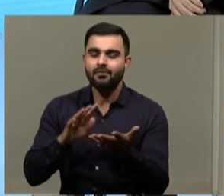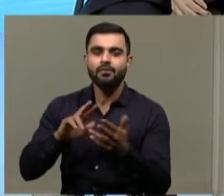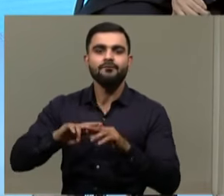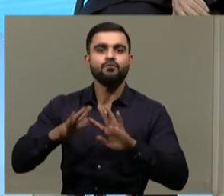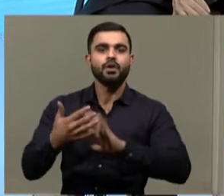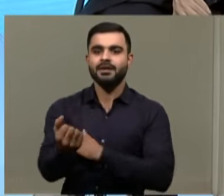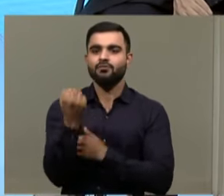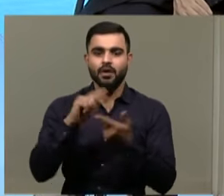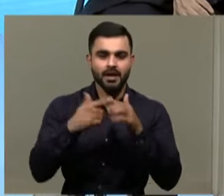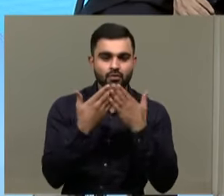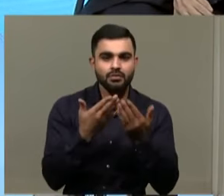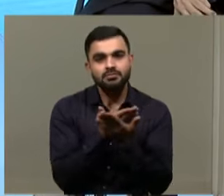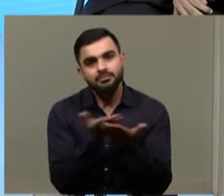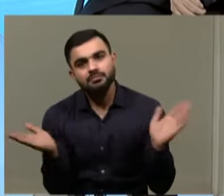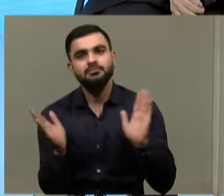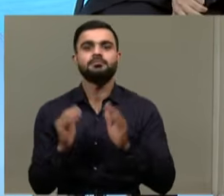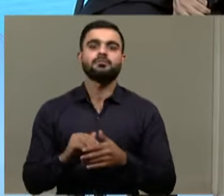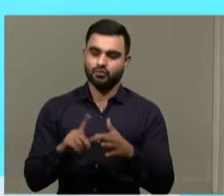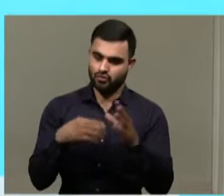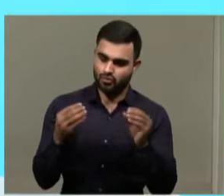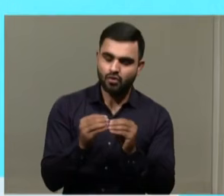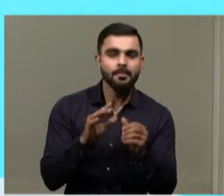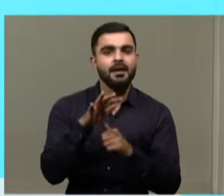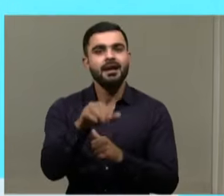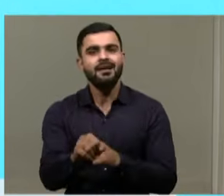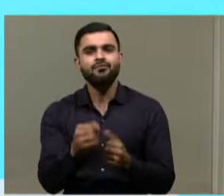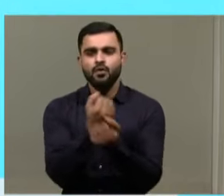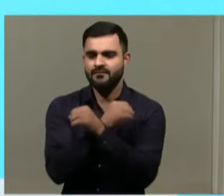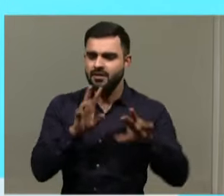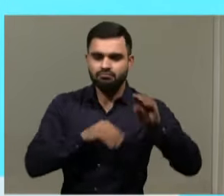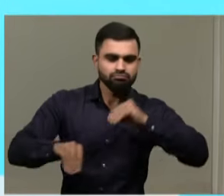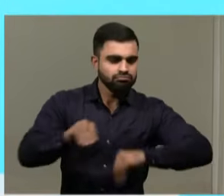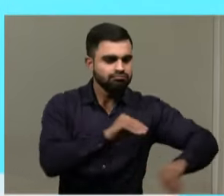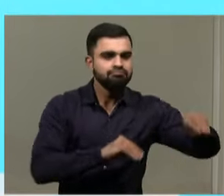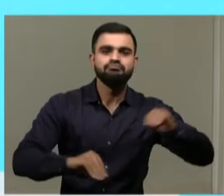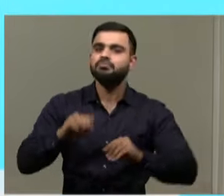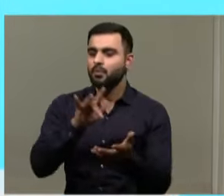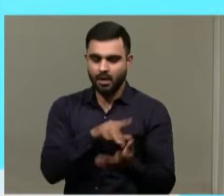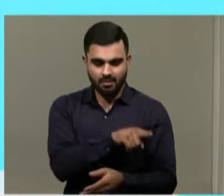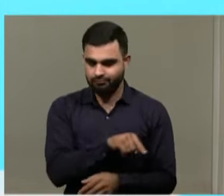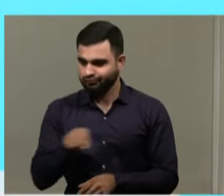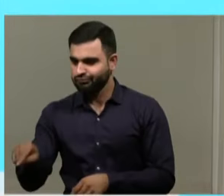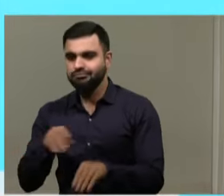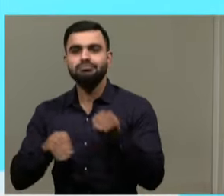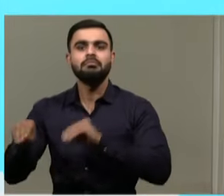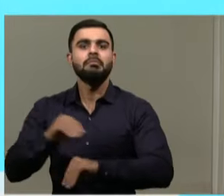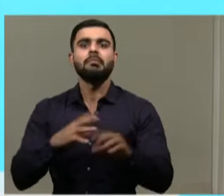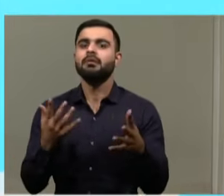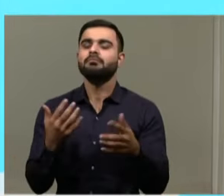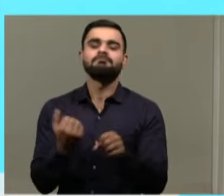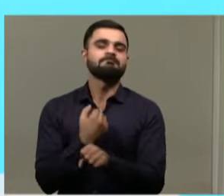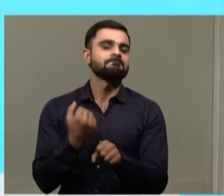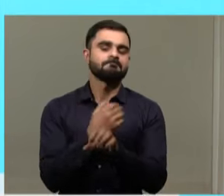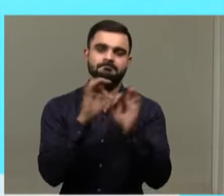right like education for all, employment and accessibility, the freedom to move from one place to another. I think it has not worked.